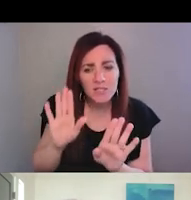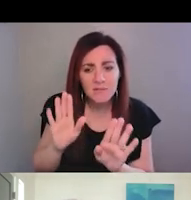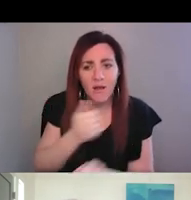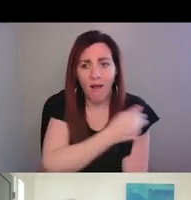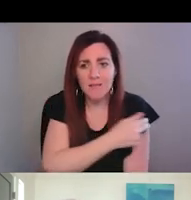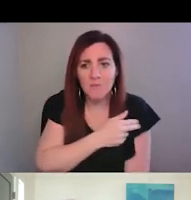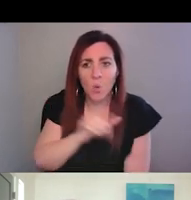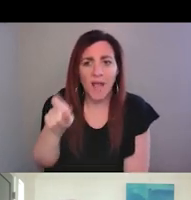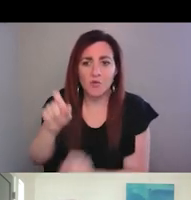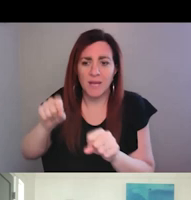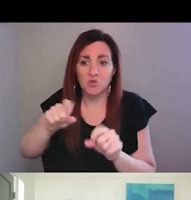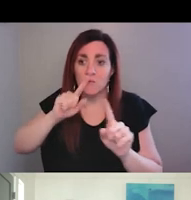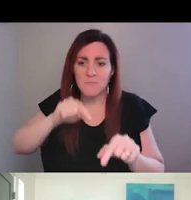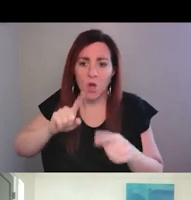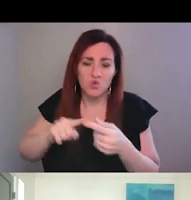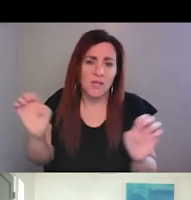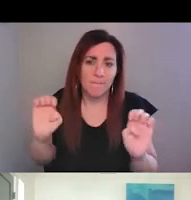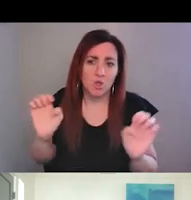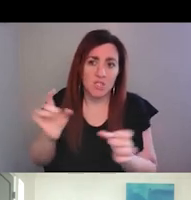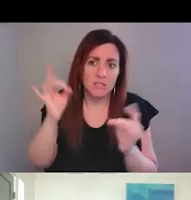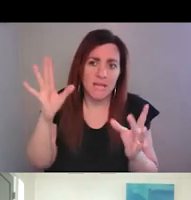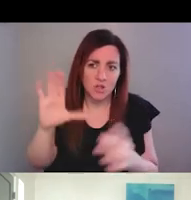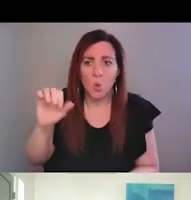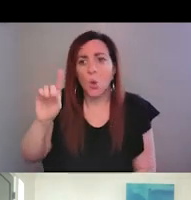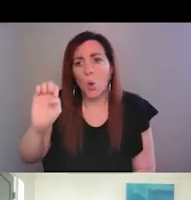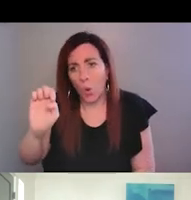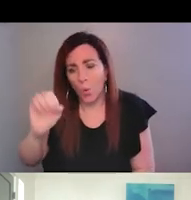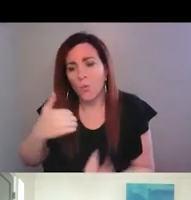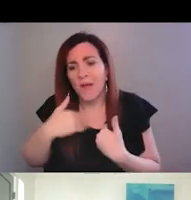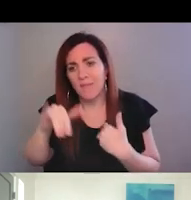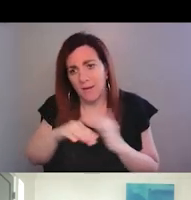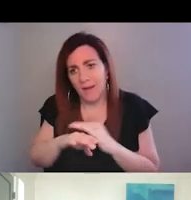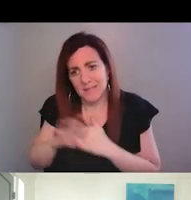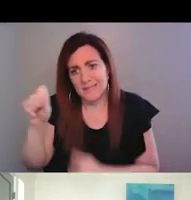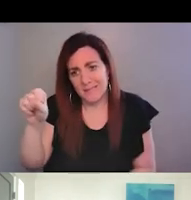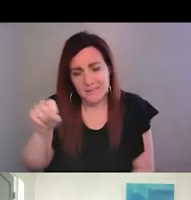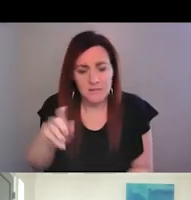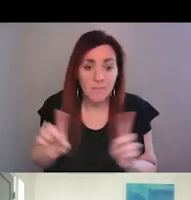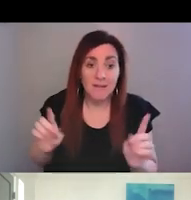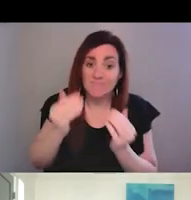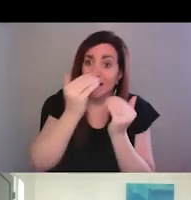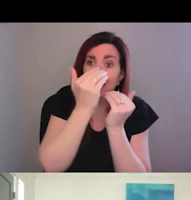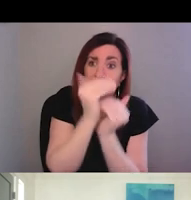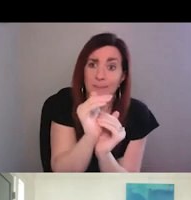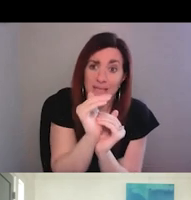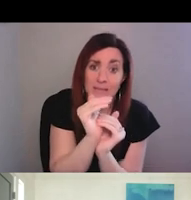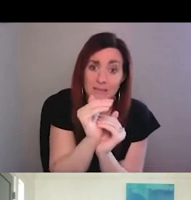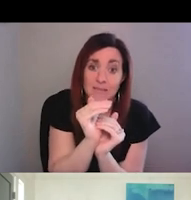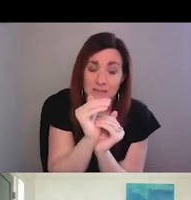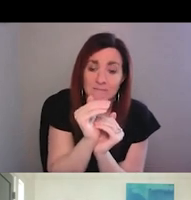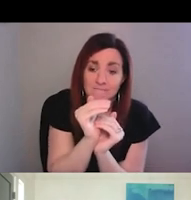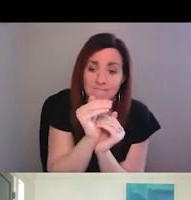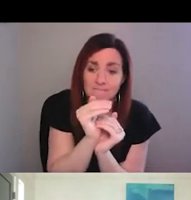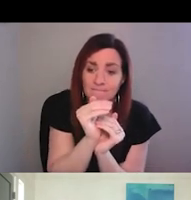be able to respond to emergencies, to disaster, to code. So we do have that access, uh, but it's very limited. Um, so